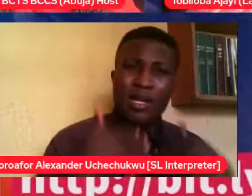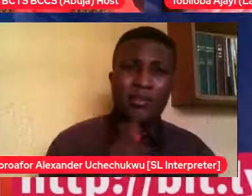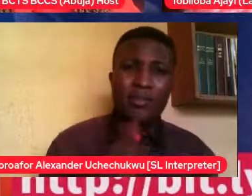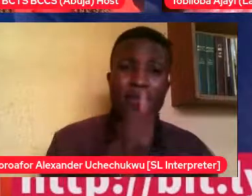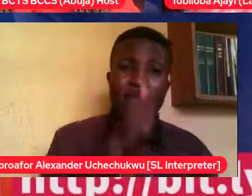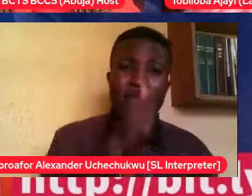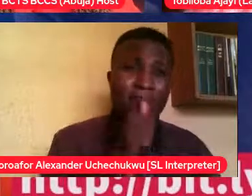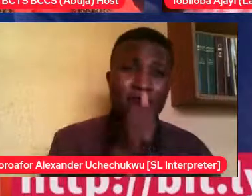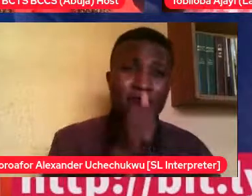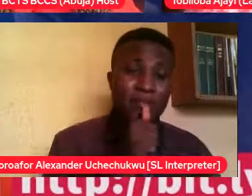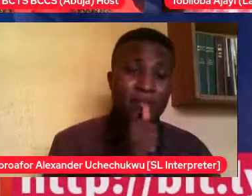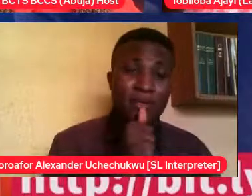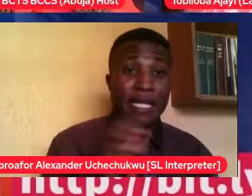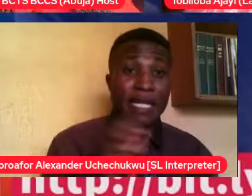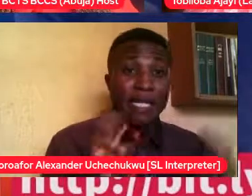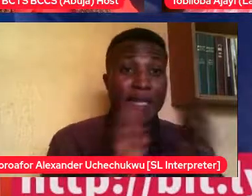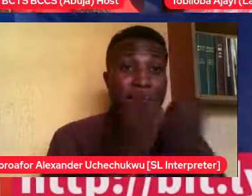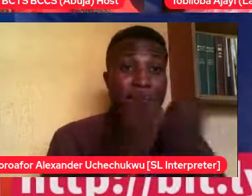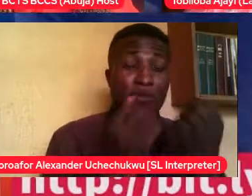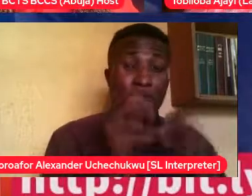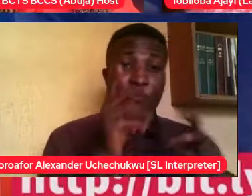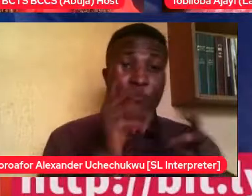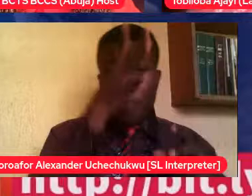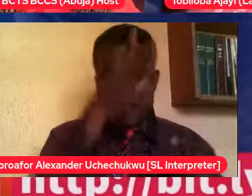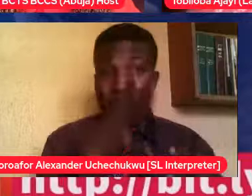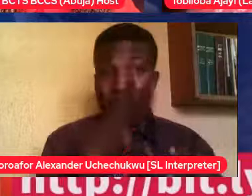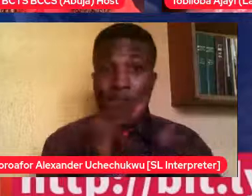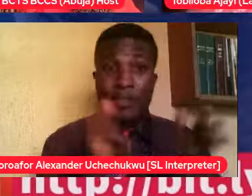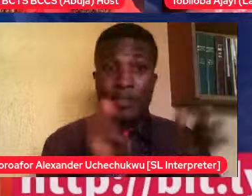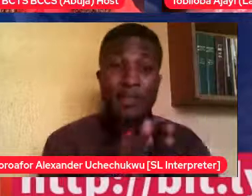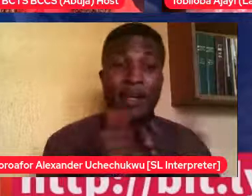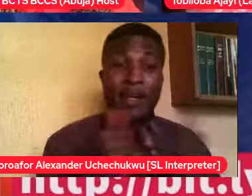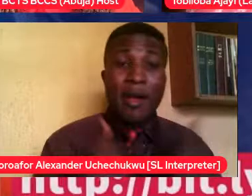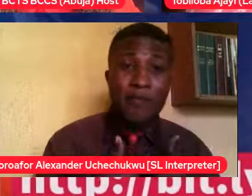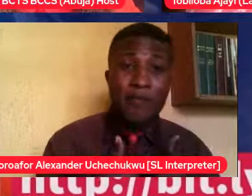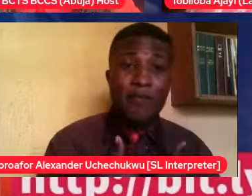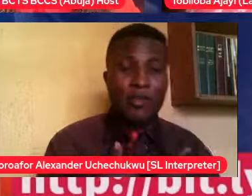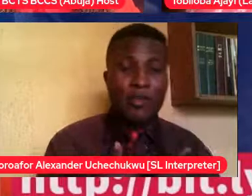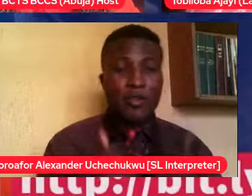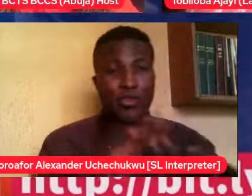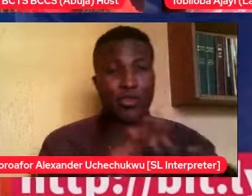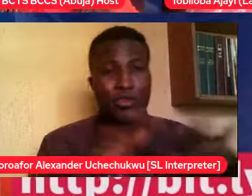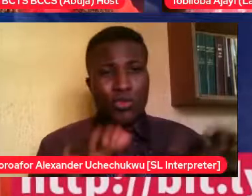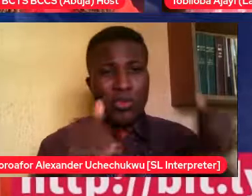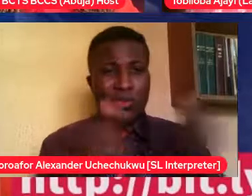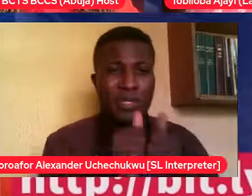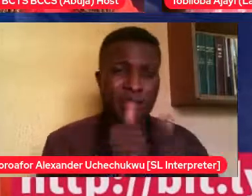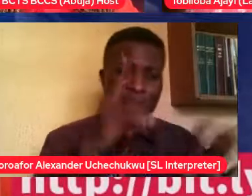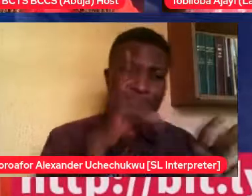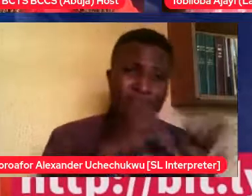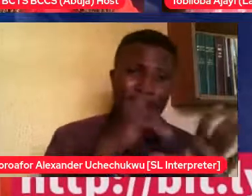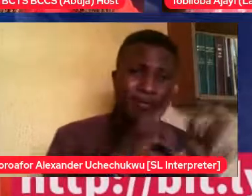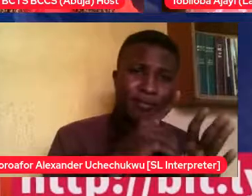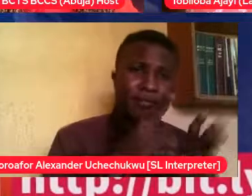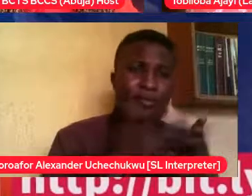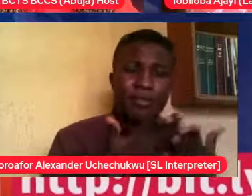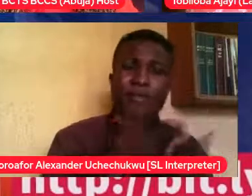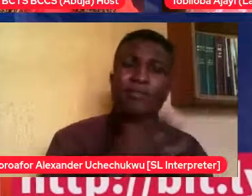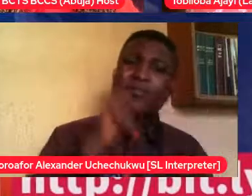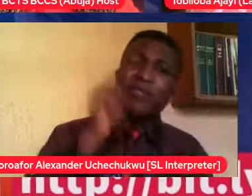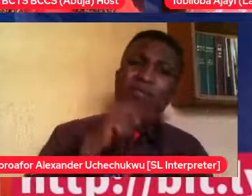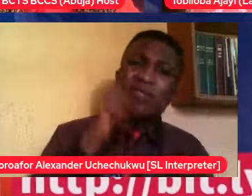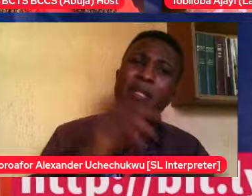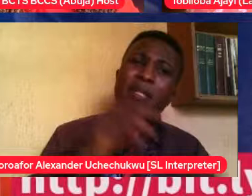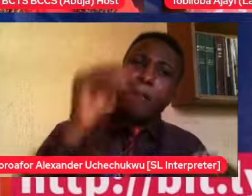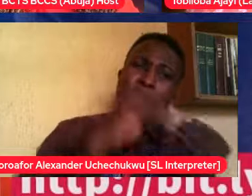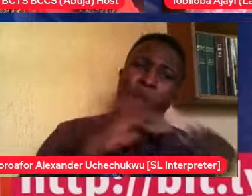having a child that has special needs takes extra patience. So to be able to guide her